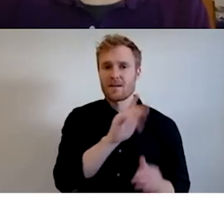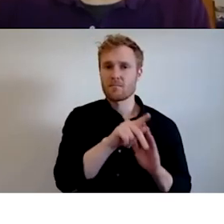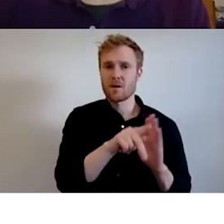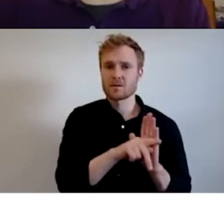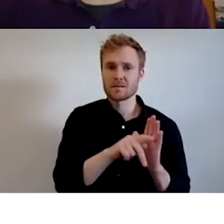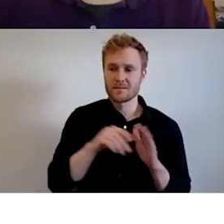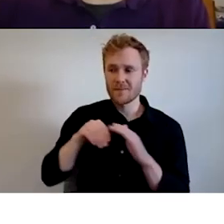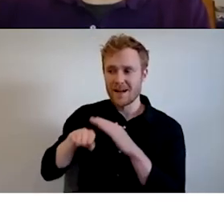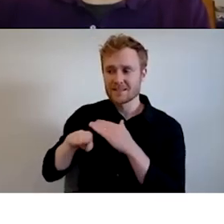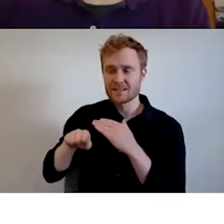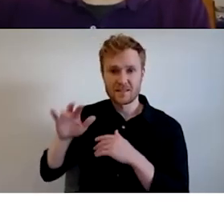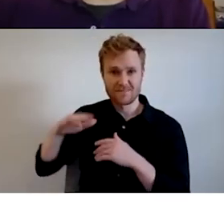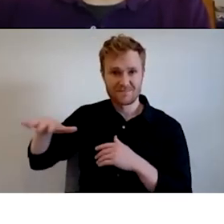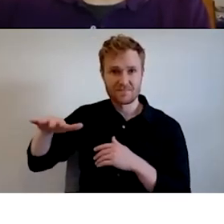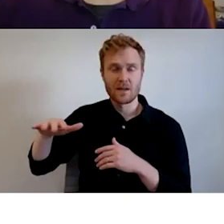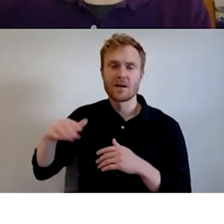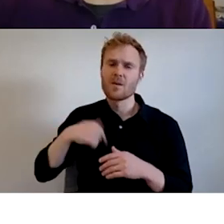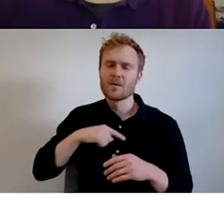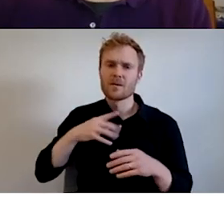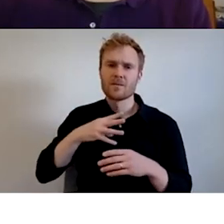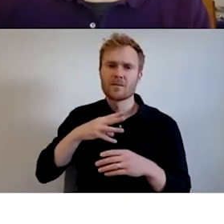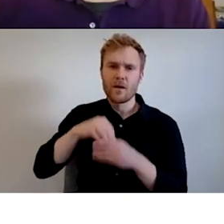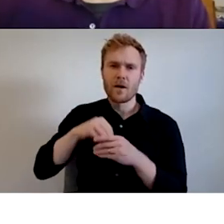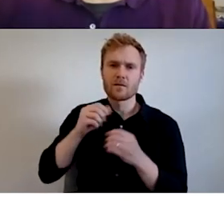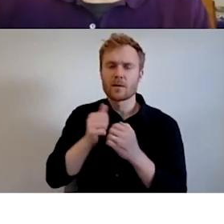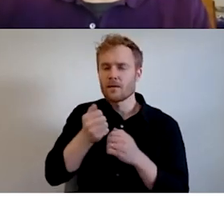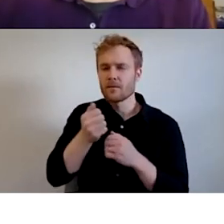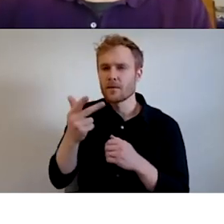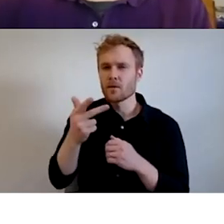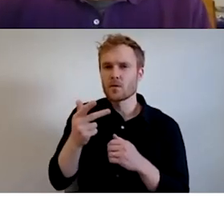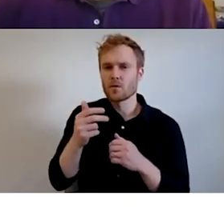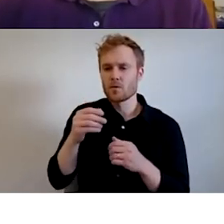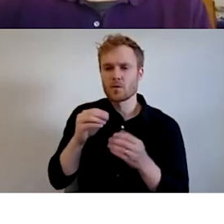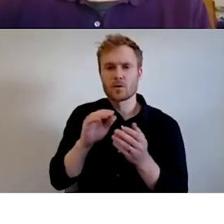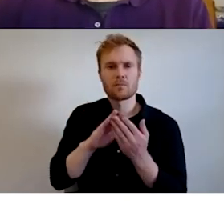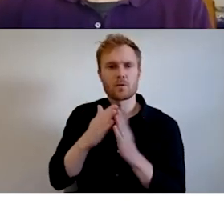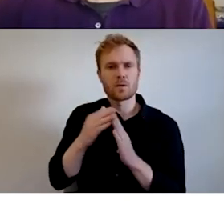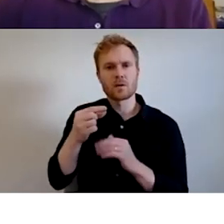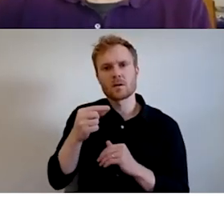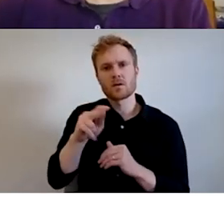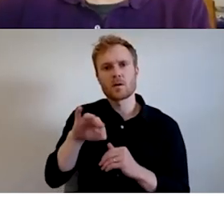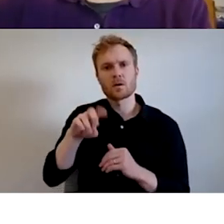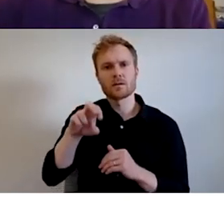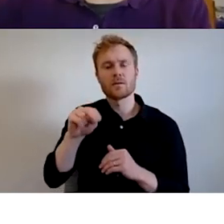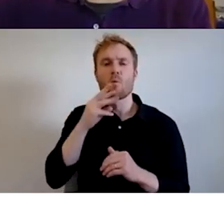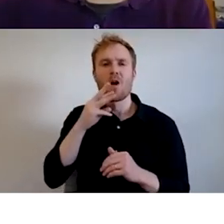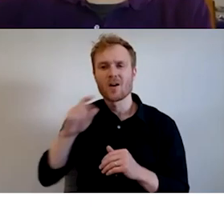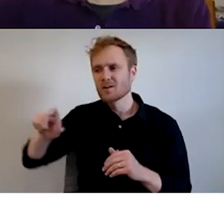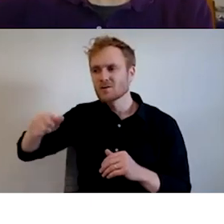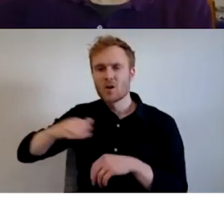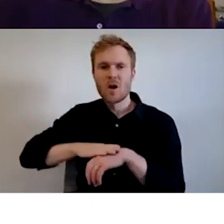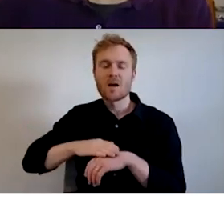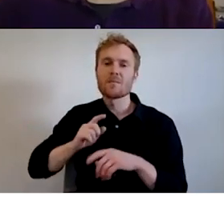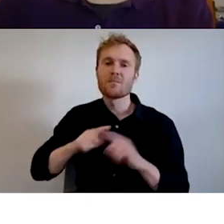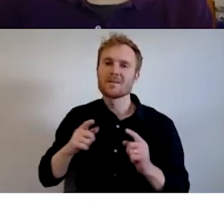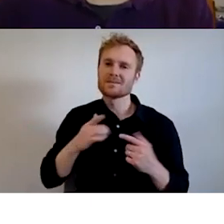Um, we've been involved in a few community garden kind of water turn ons, but usually the city's the owner of the land. Um, if that's the case